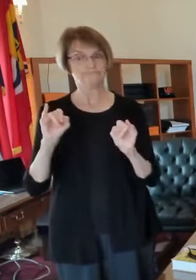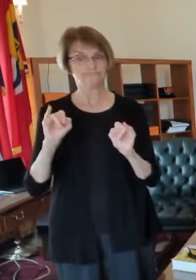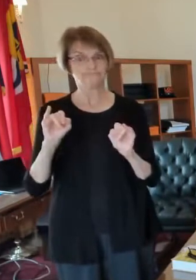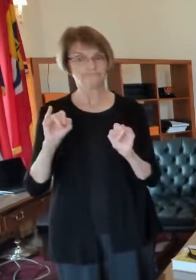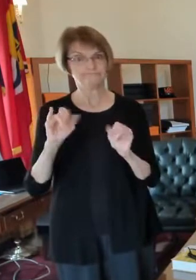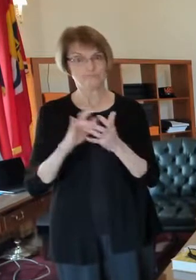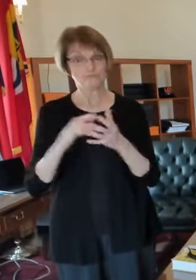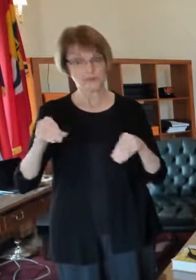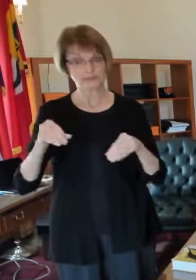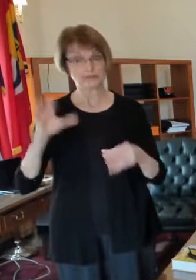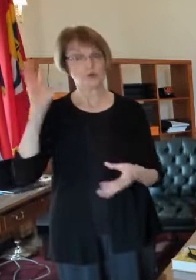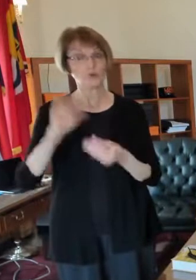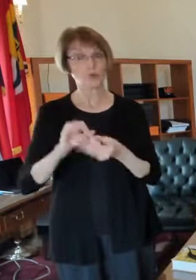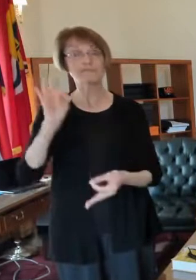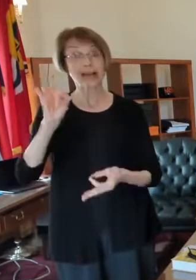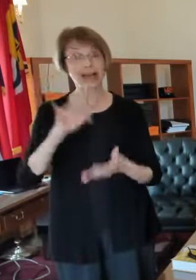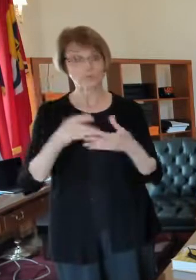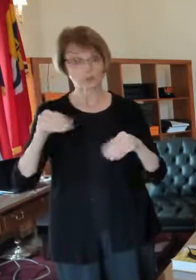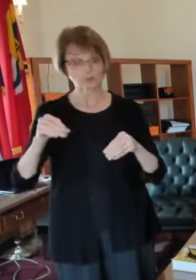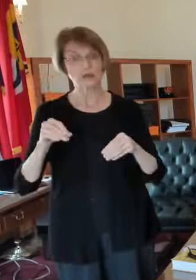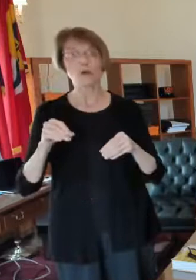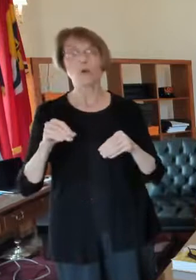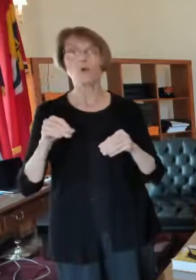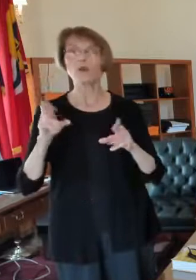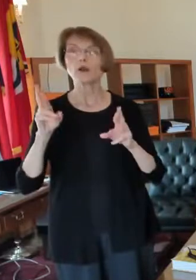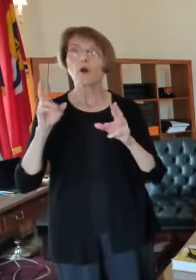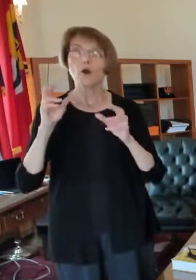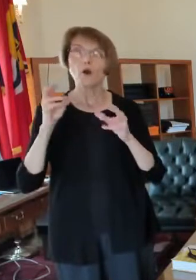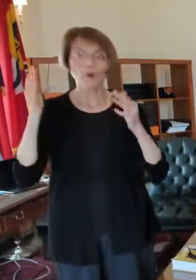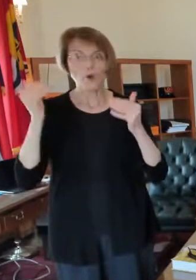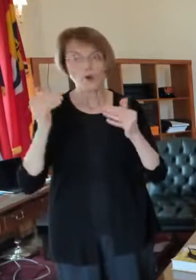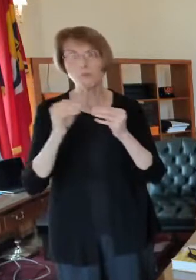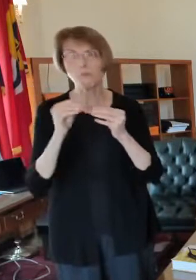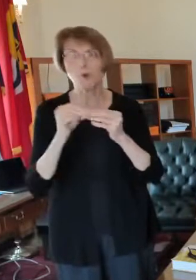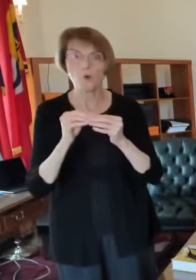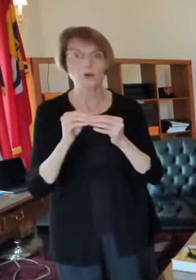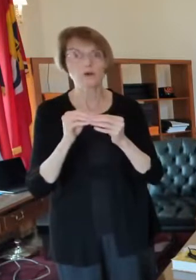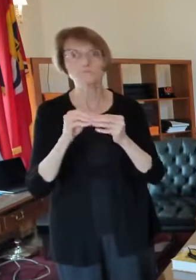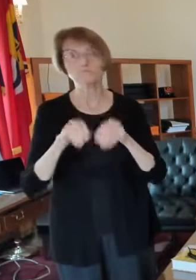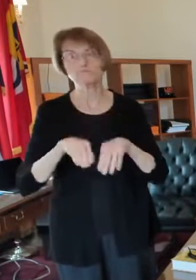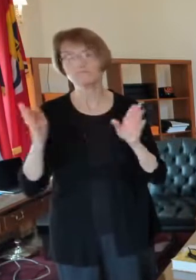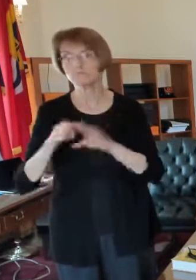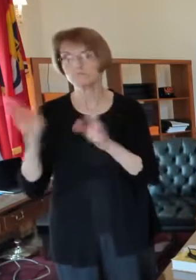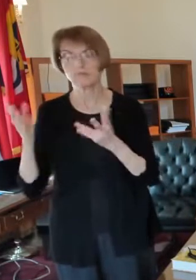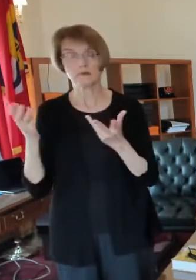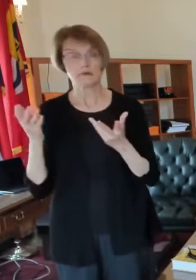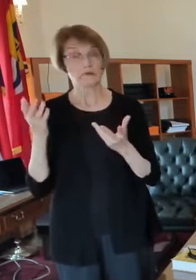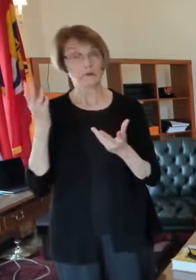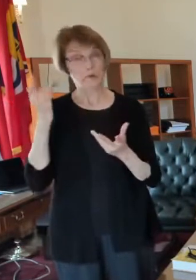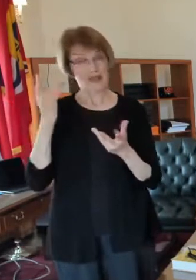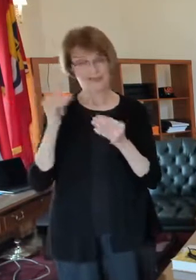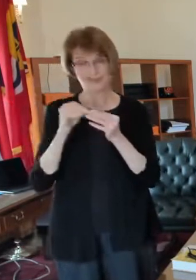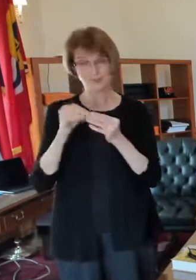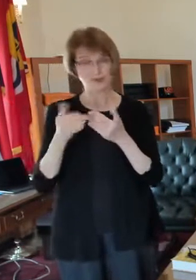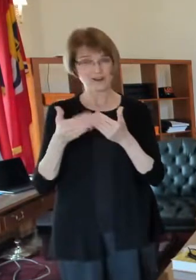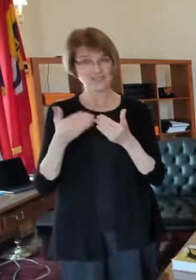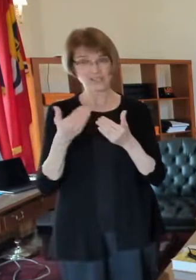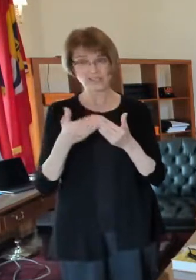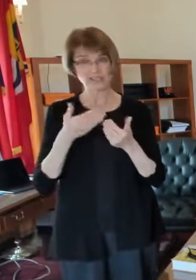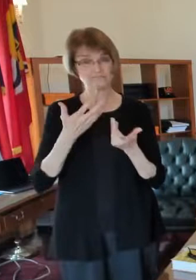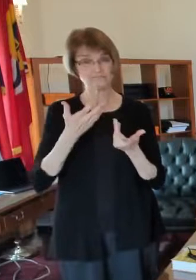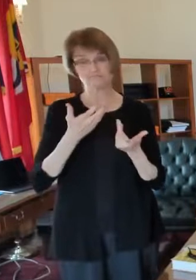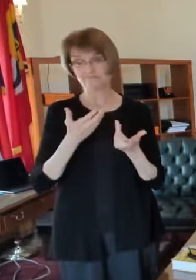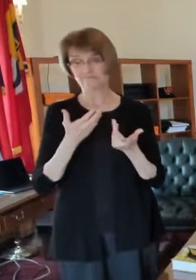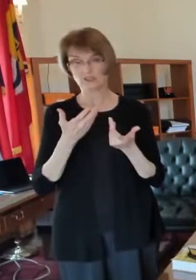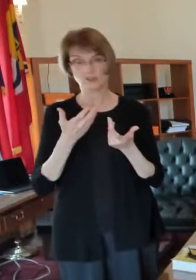pharmacies we hope to expand that because we know that that is more convenient for people um if you can go